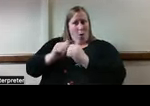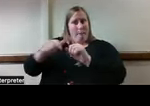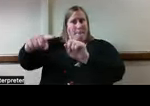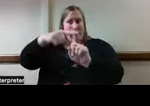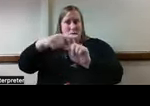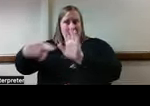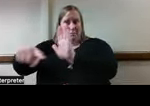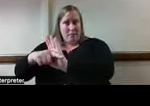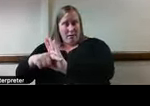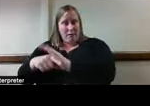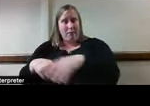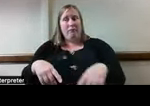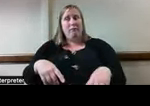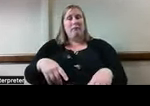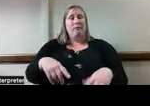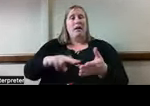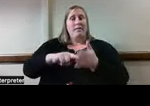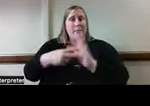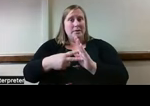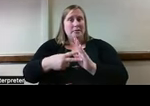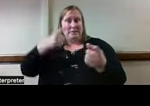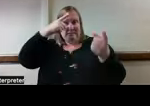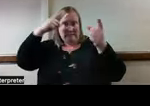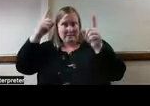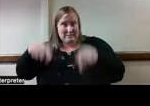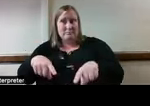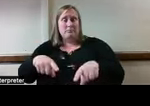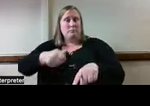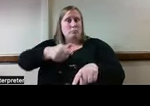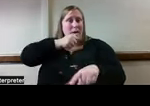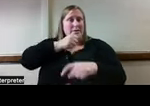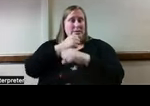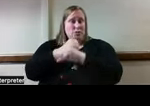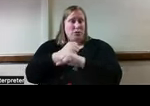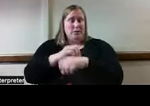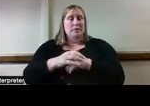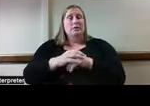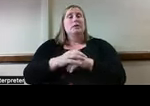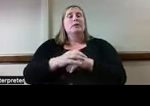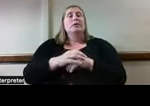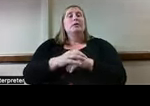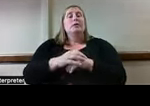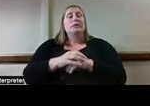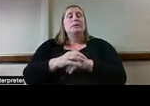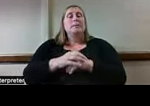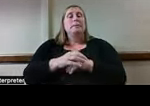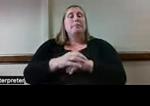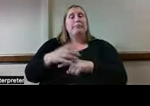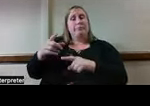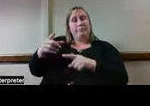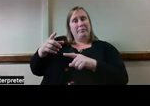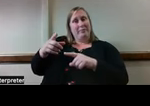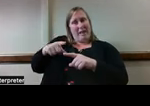This has to do with consent, privacy, and security. Caregivers and end users need to be properly